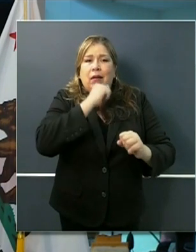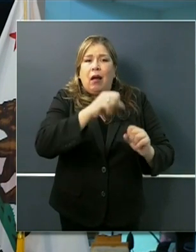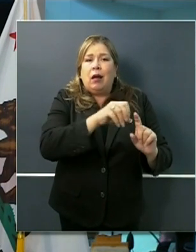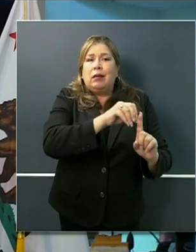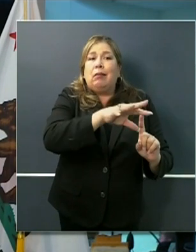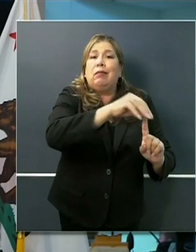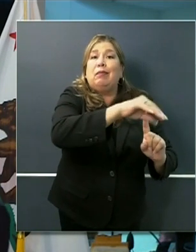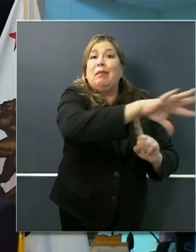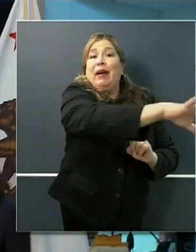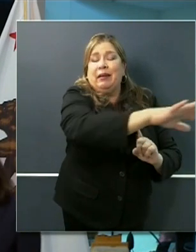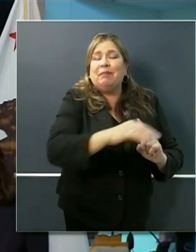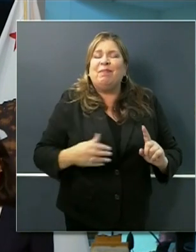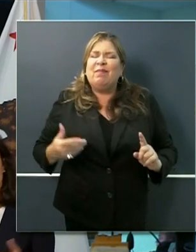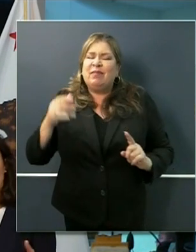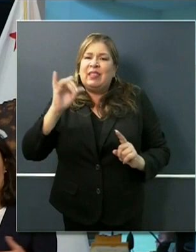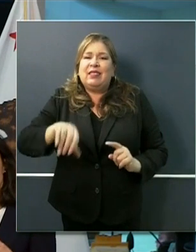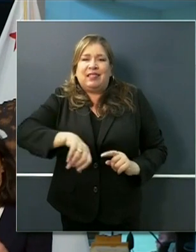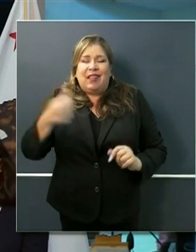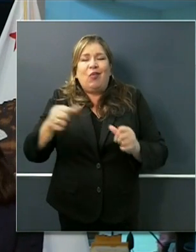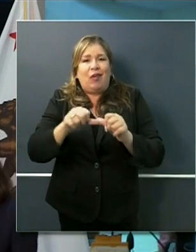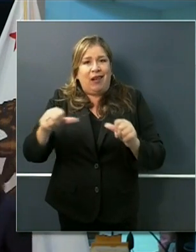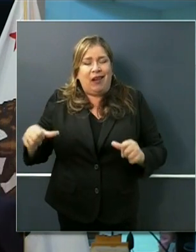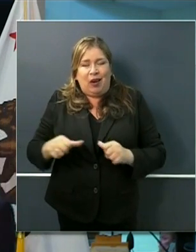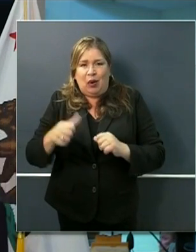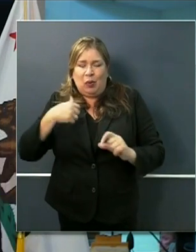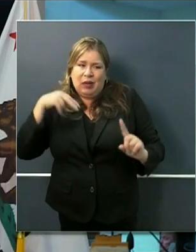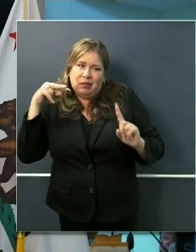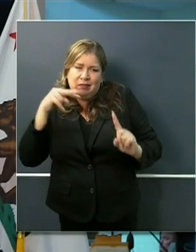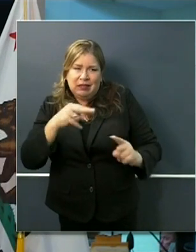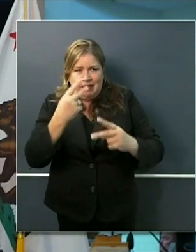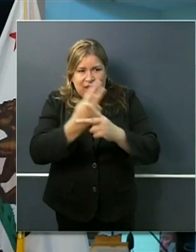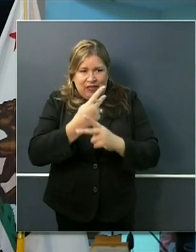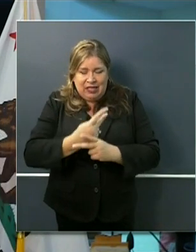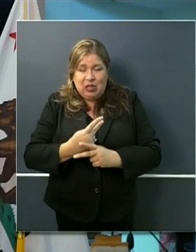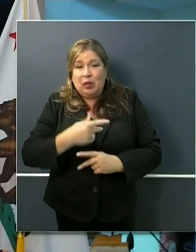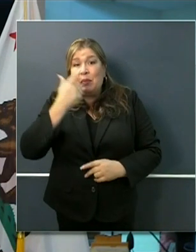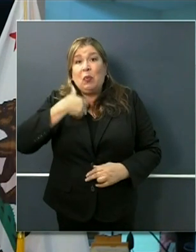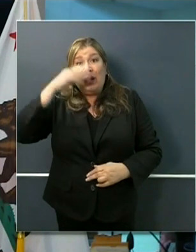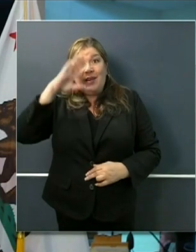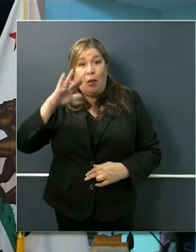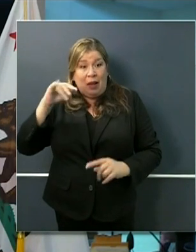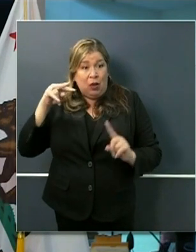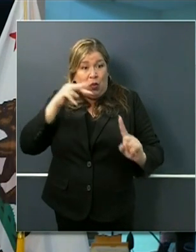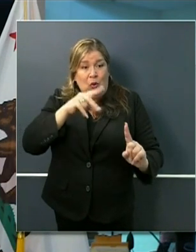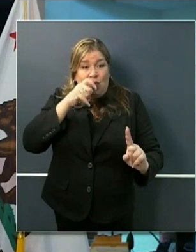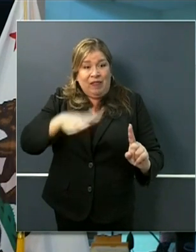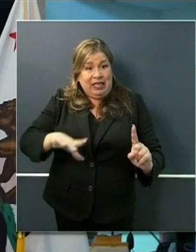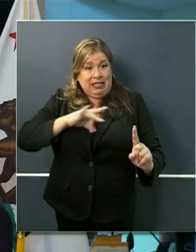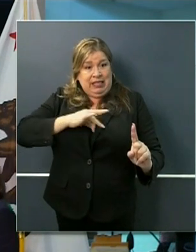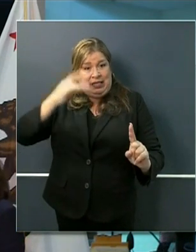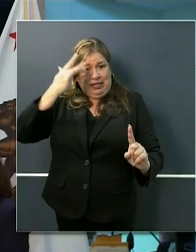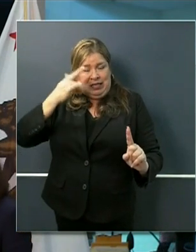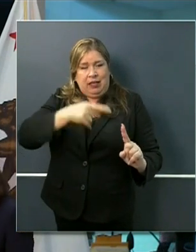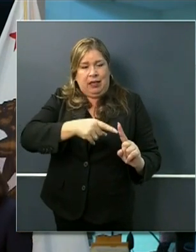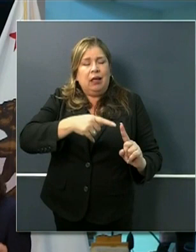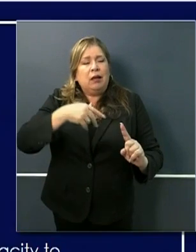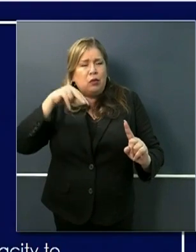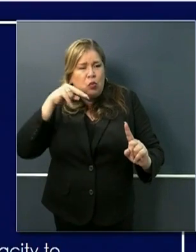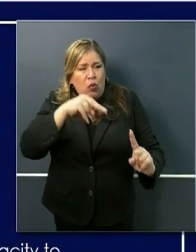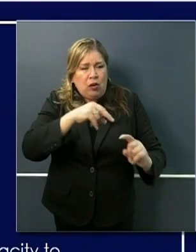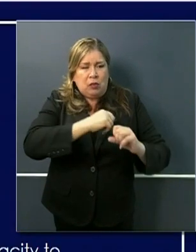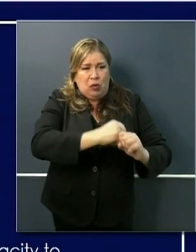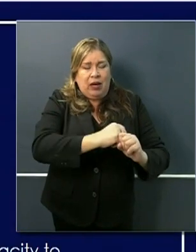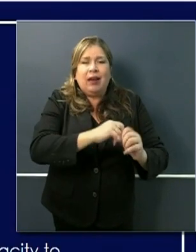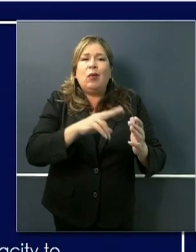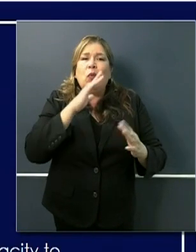further that is another essential area as we think about this work because we know that protects all Californians and then finally we need to